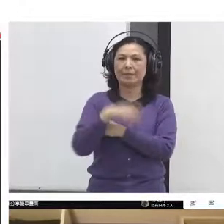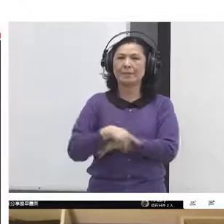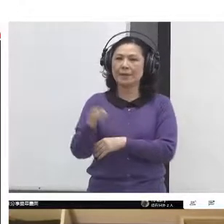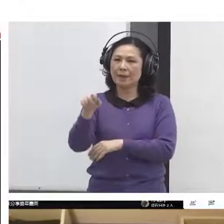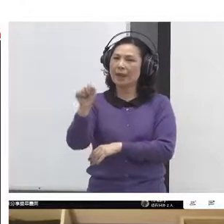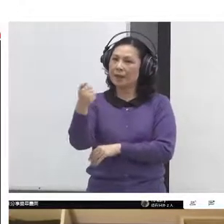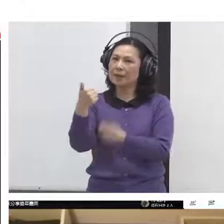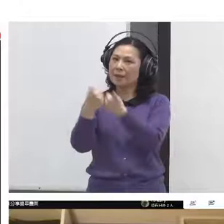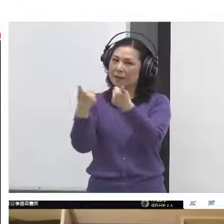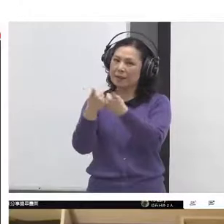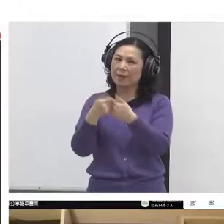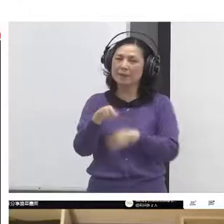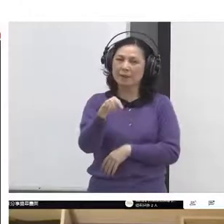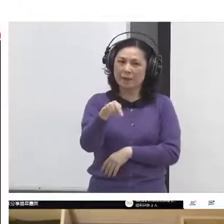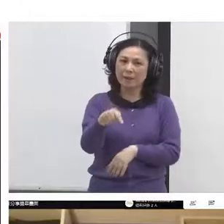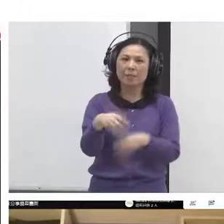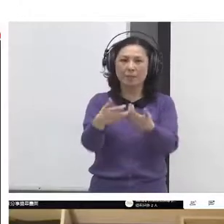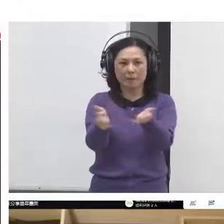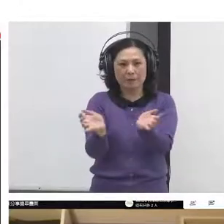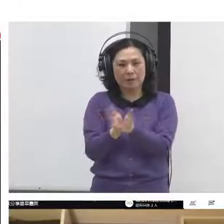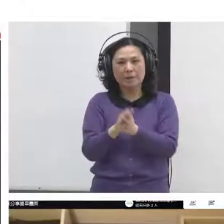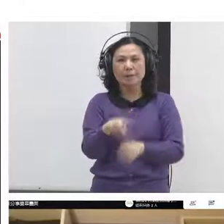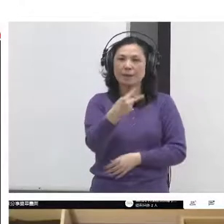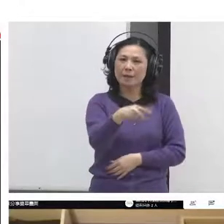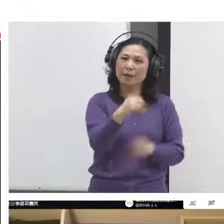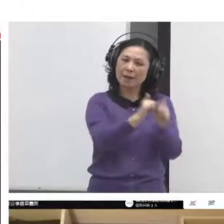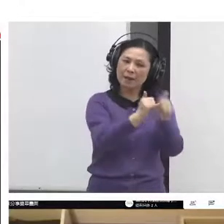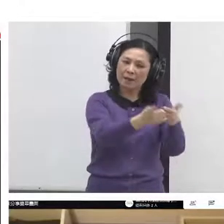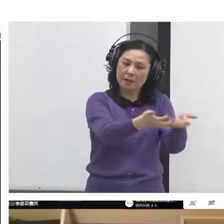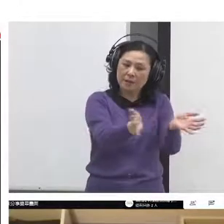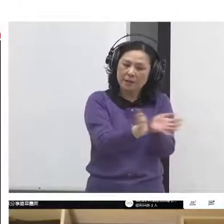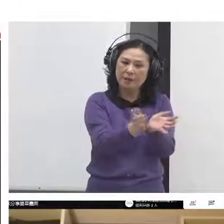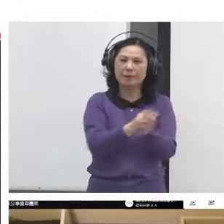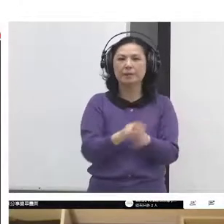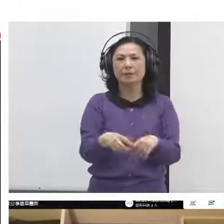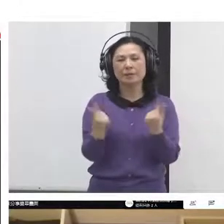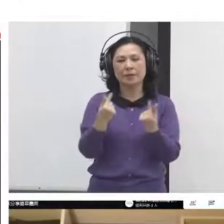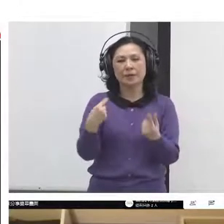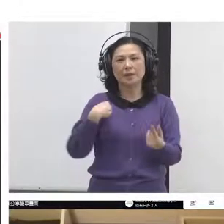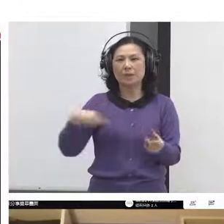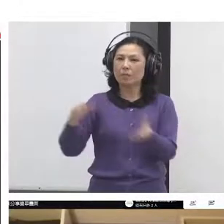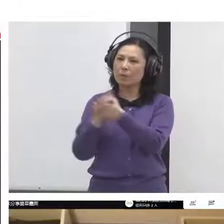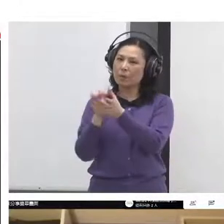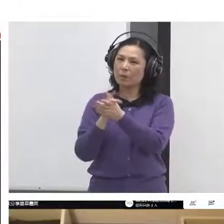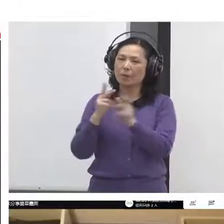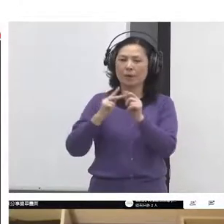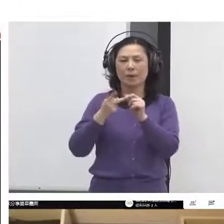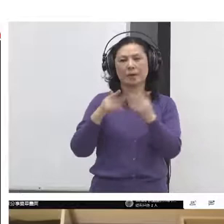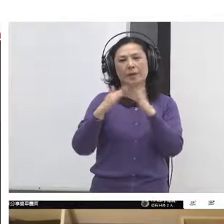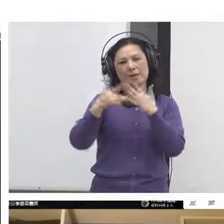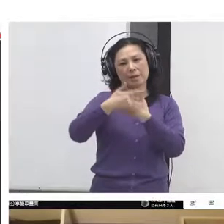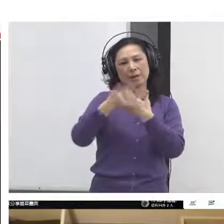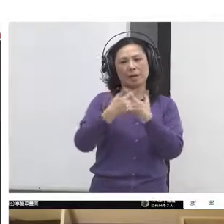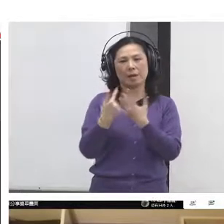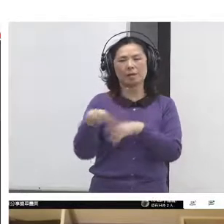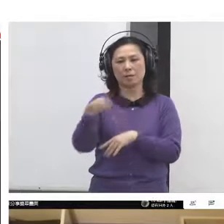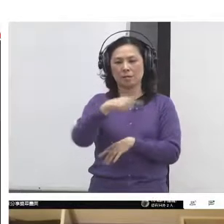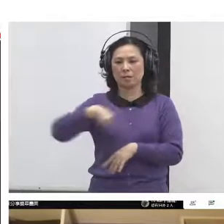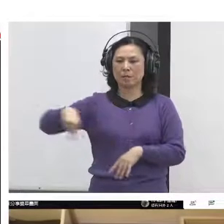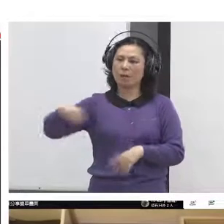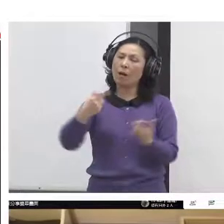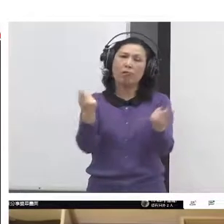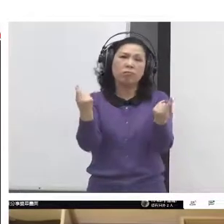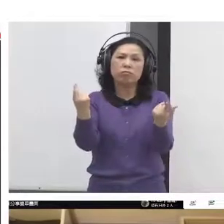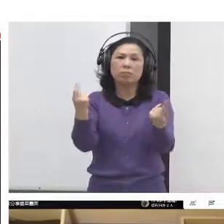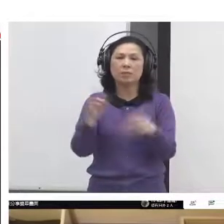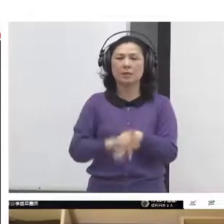clubs and societies, even your friends and family, because then and only then will the DNA start to change and we